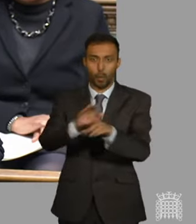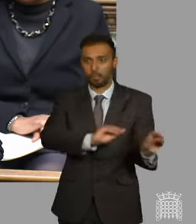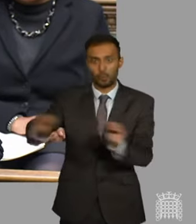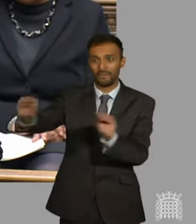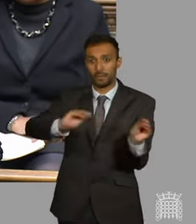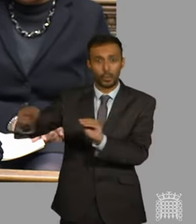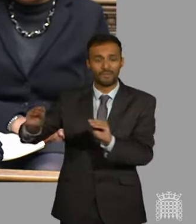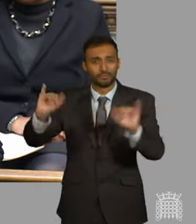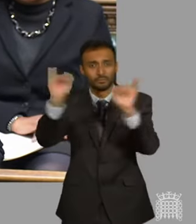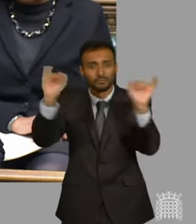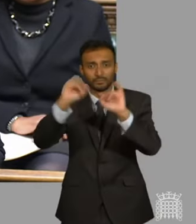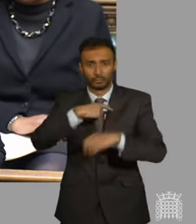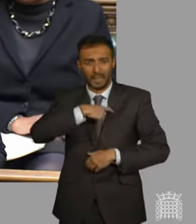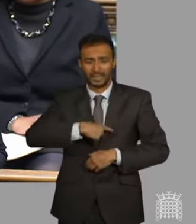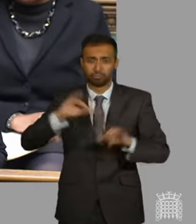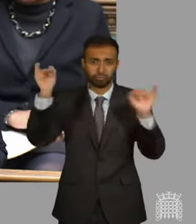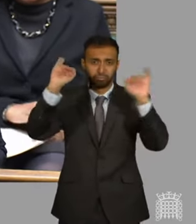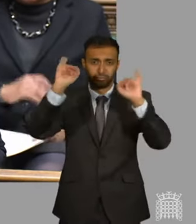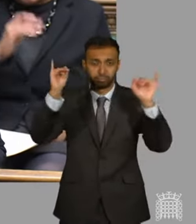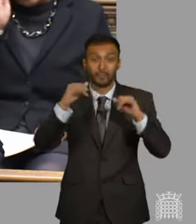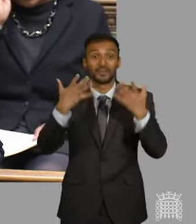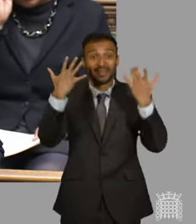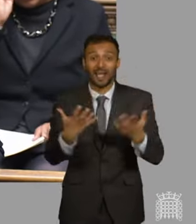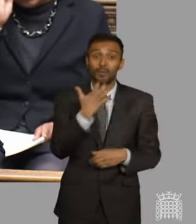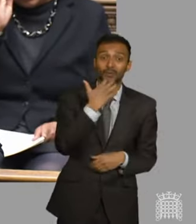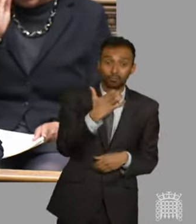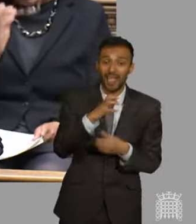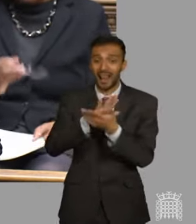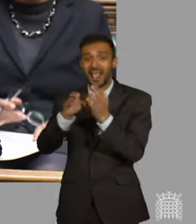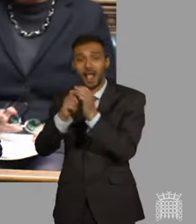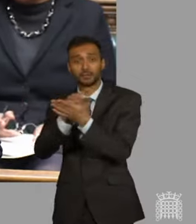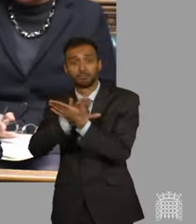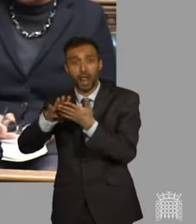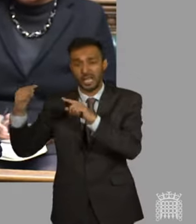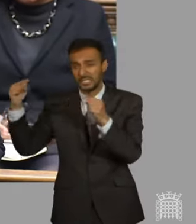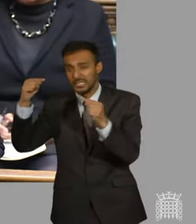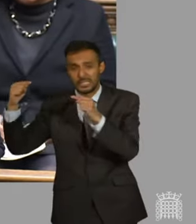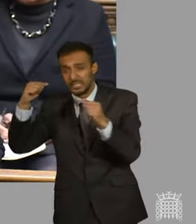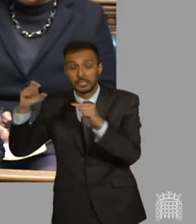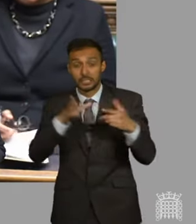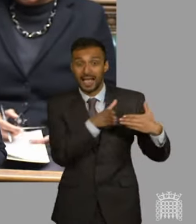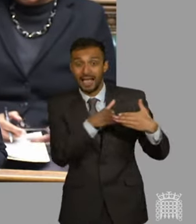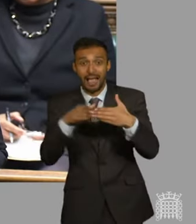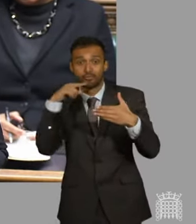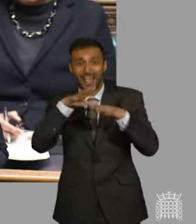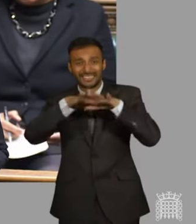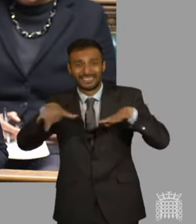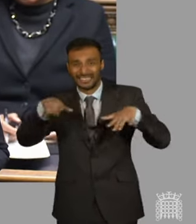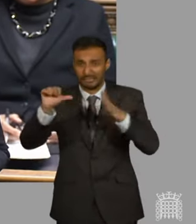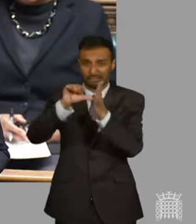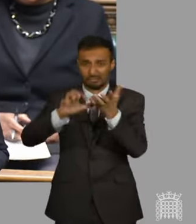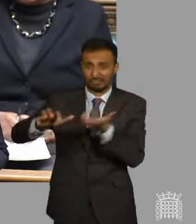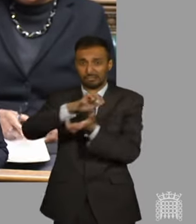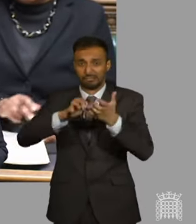Israel, a crisis in shipping security in the Red Sea, and the engulfing of neighbouring countries into a regional conflict.